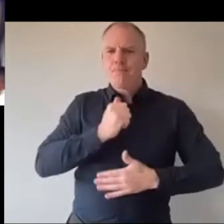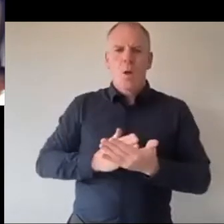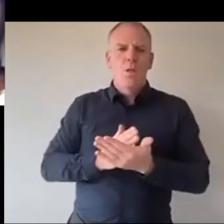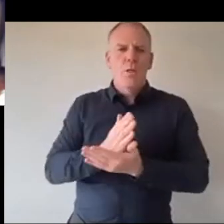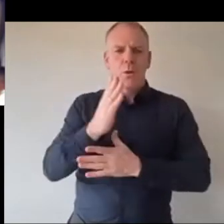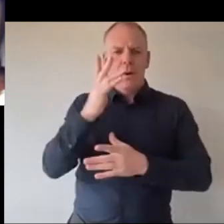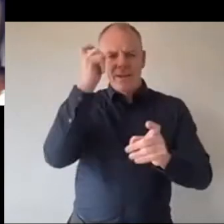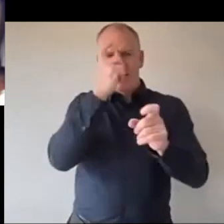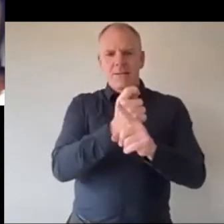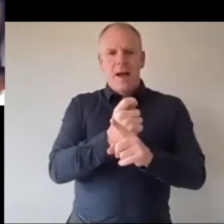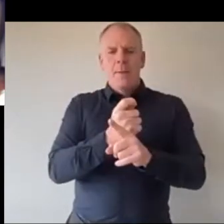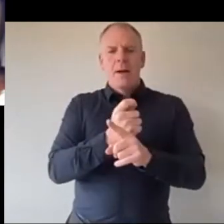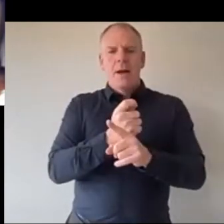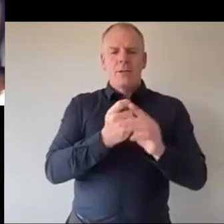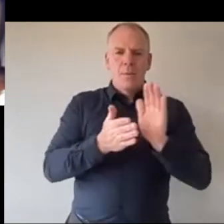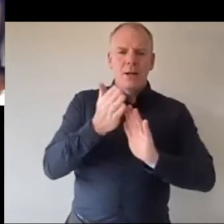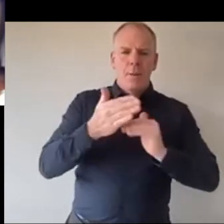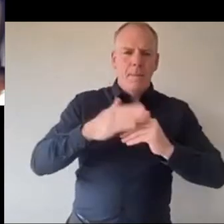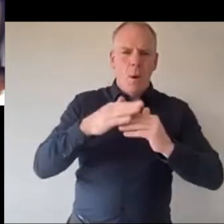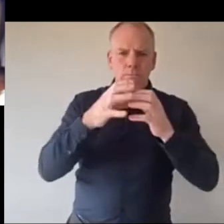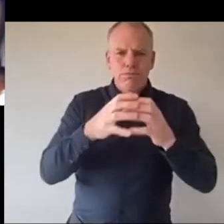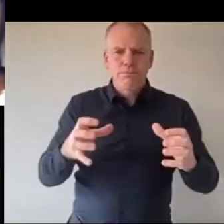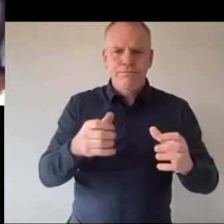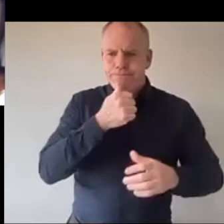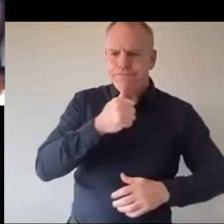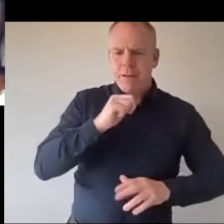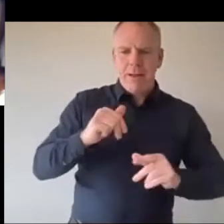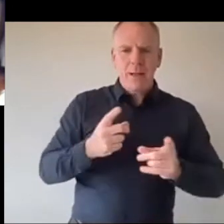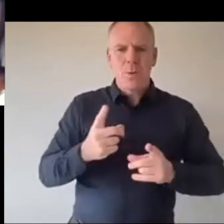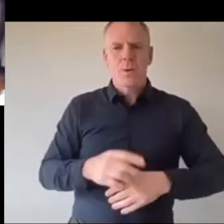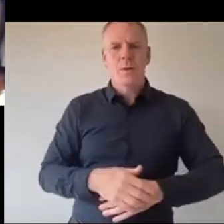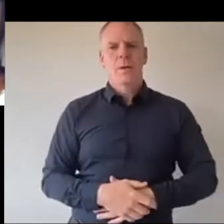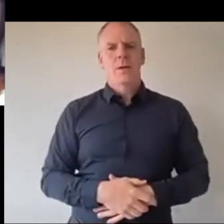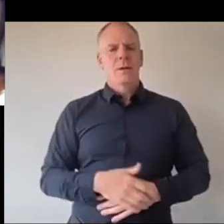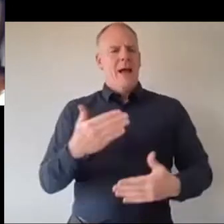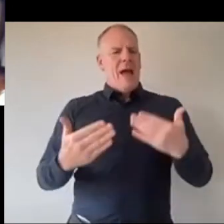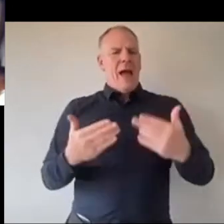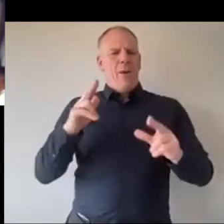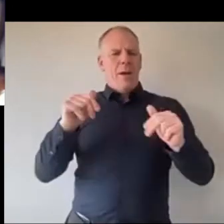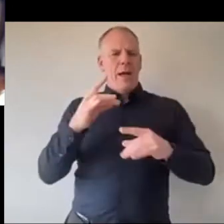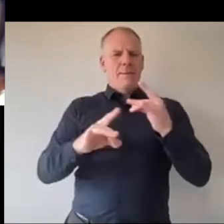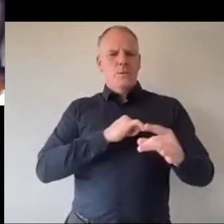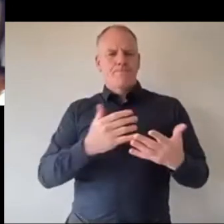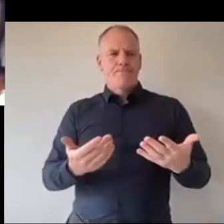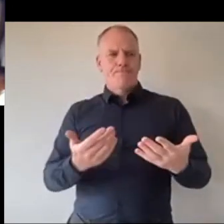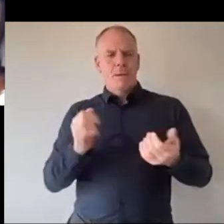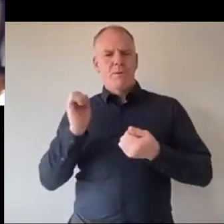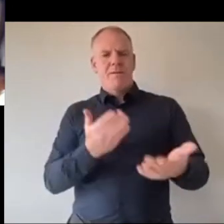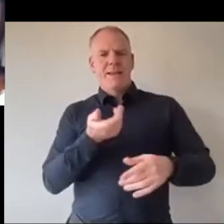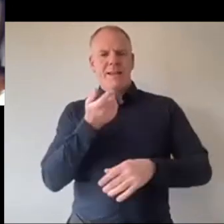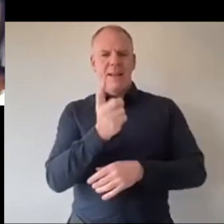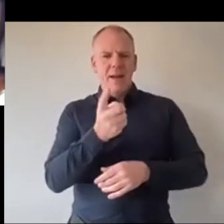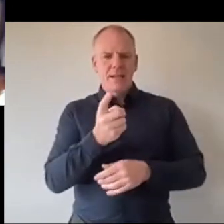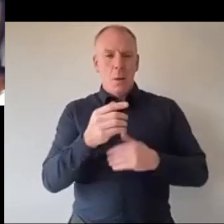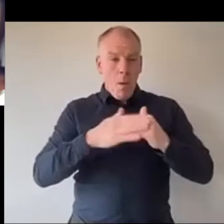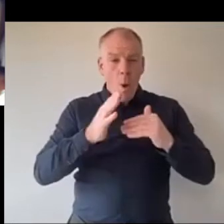that resilience like what like how is it possible to to I guess advise them to to build that resilience